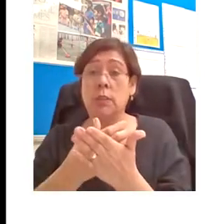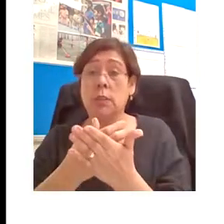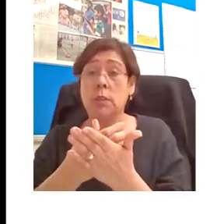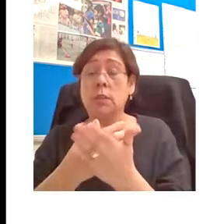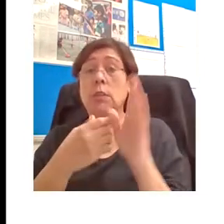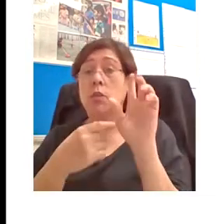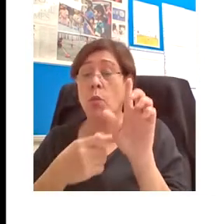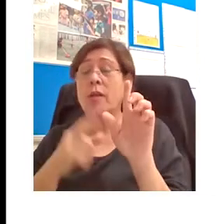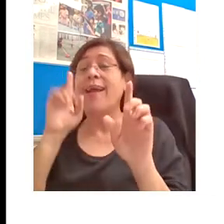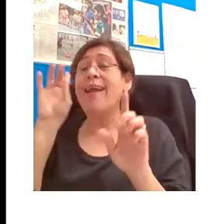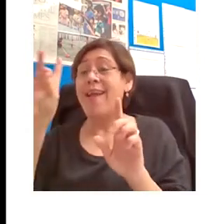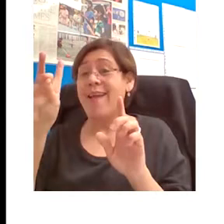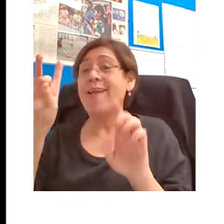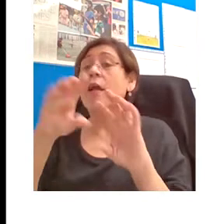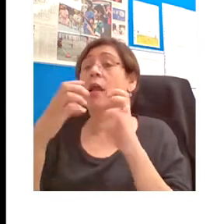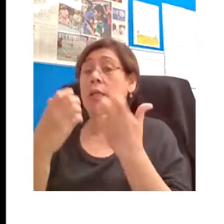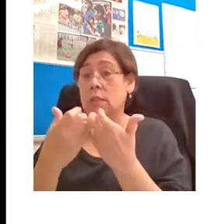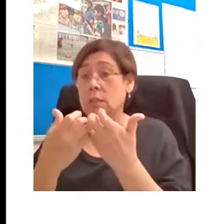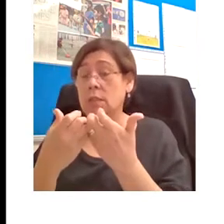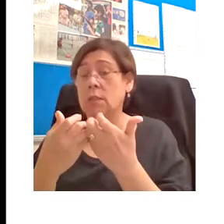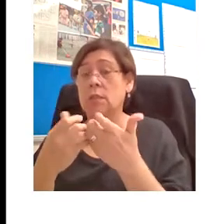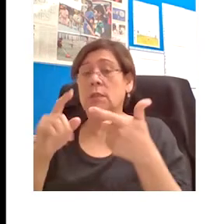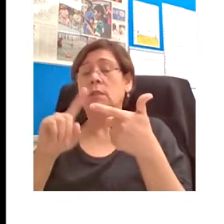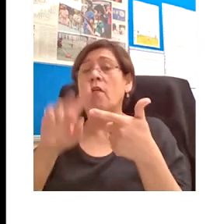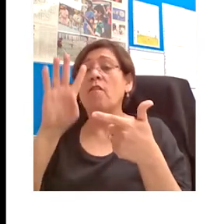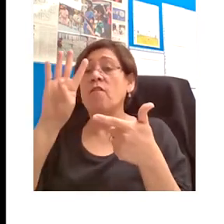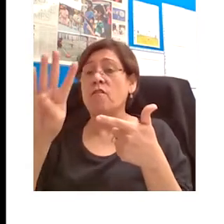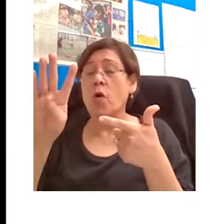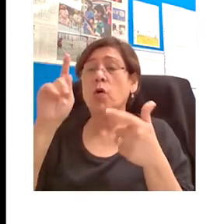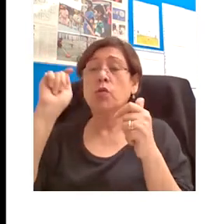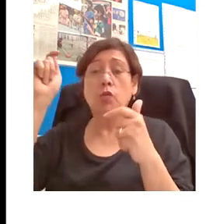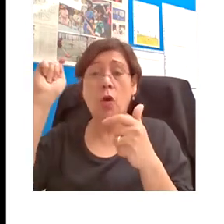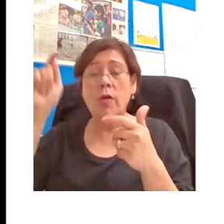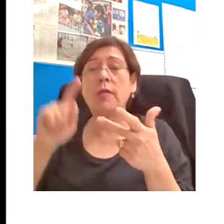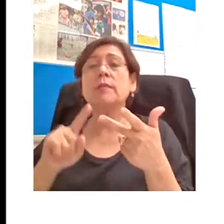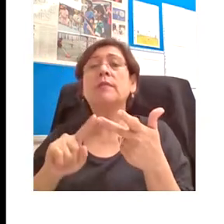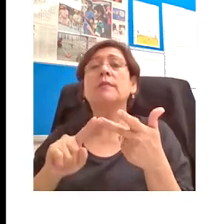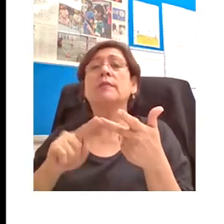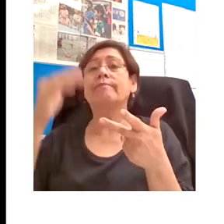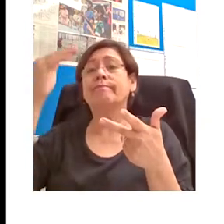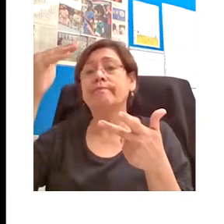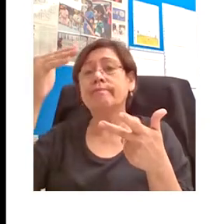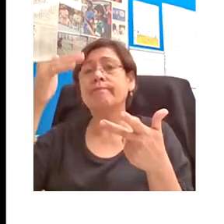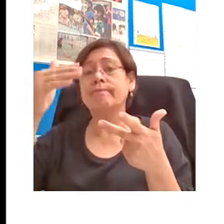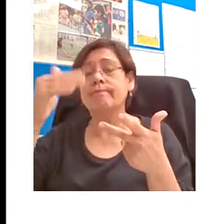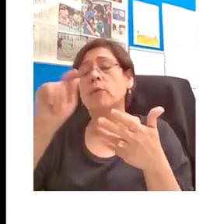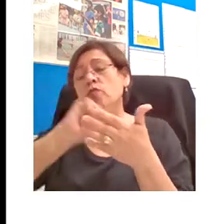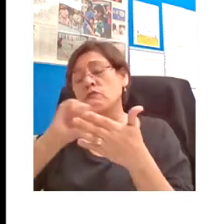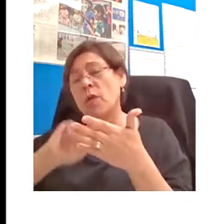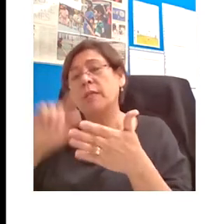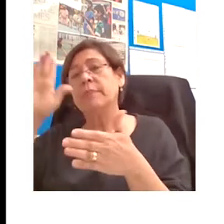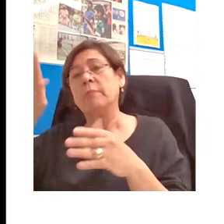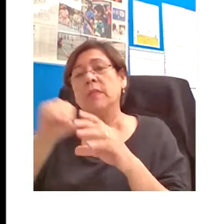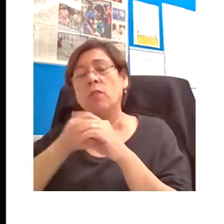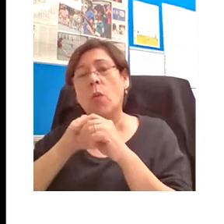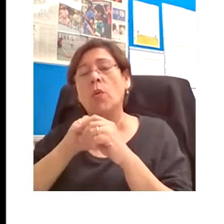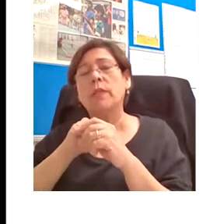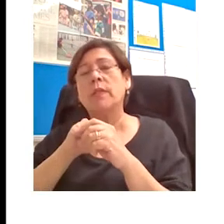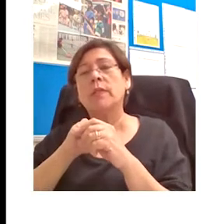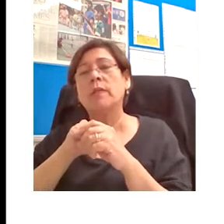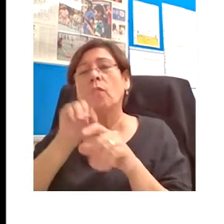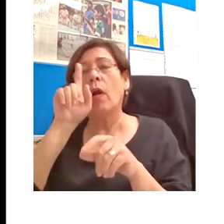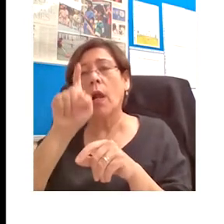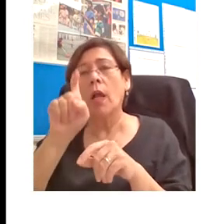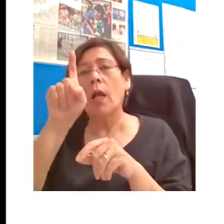weeks of the term, and there are four tutorials on which students write individual essays. And if you click on